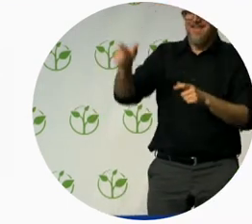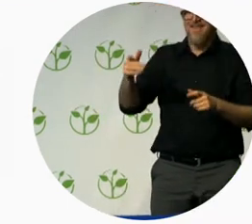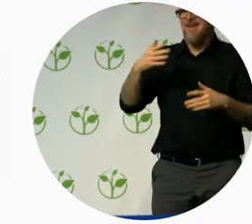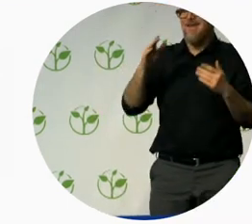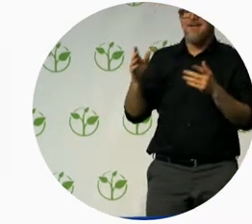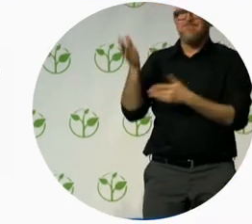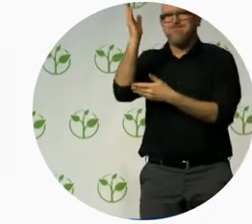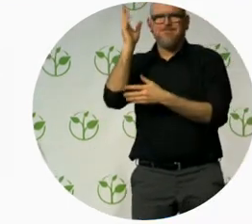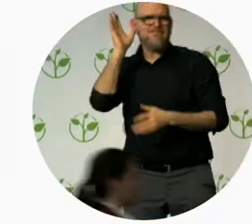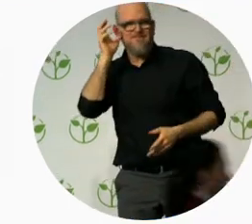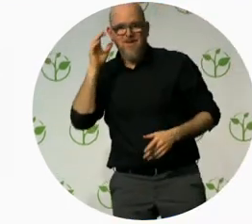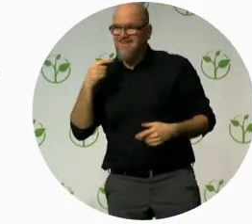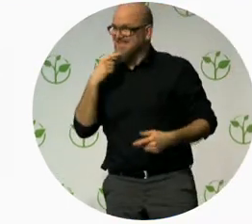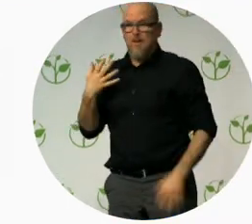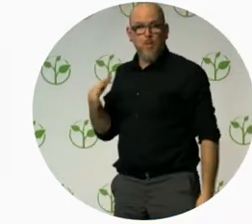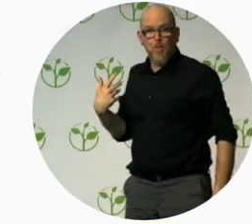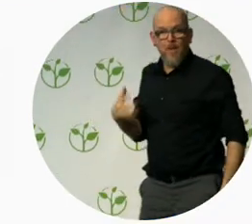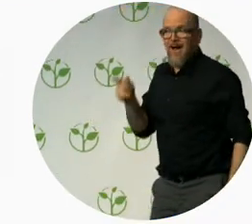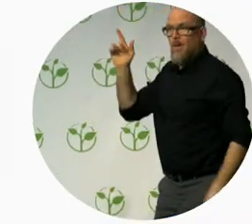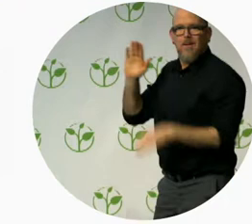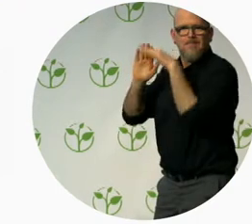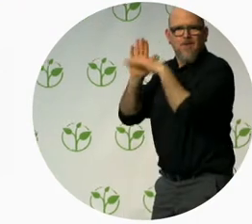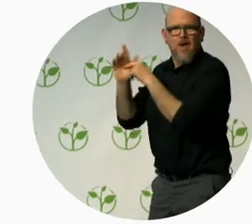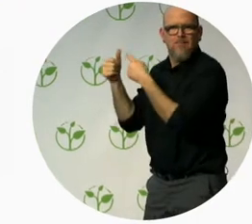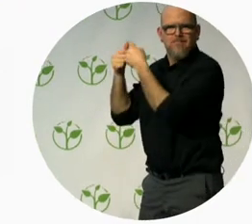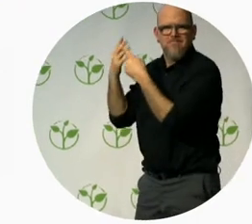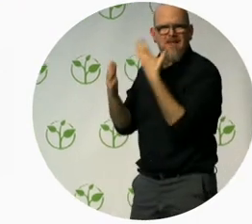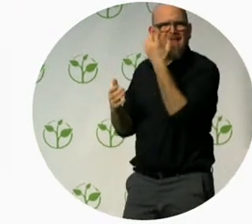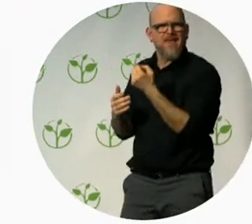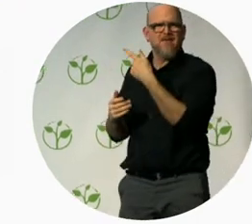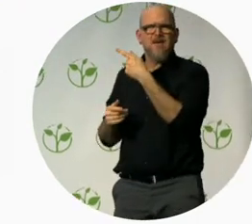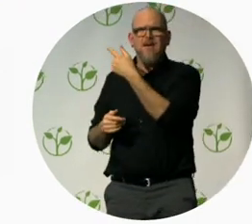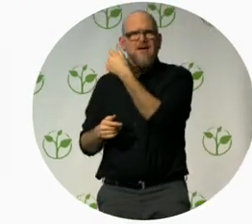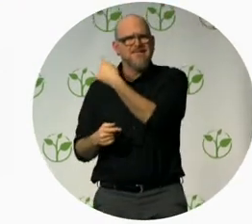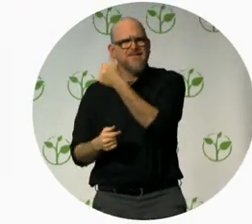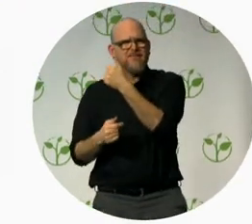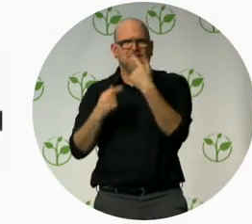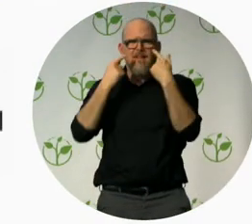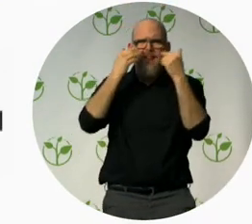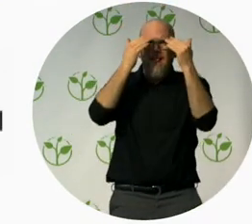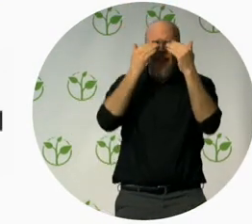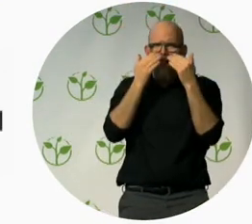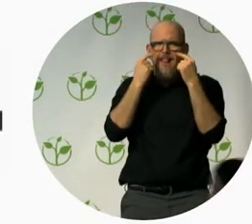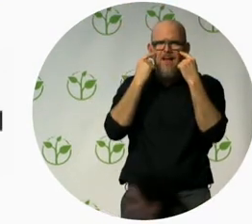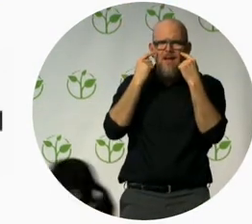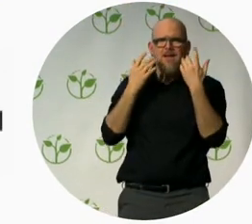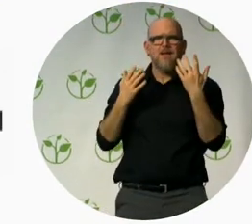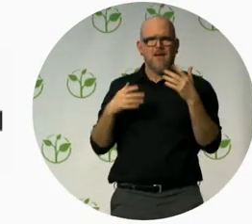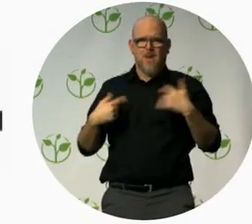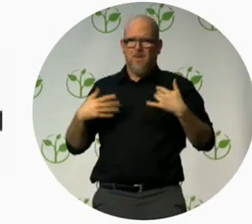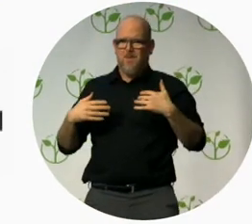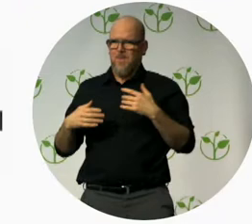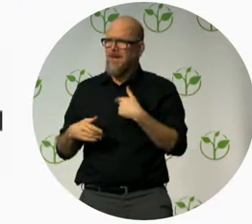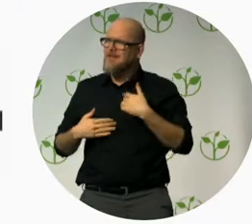the seeing AI for somebody visually impaired, you're absolutely right. And I love the way you frame it. It changes the social dynamic for somebody. It's so well,